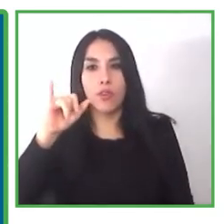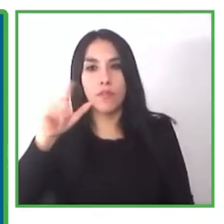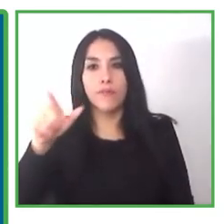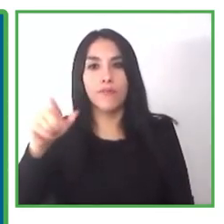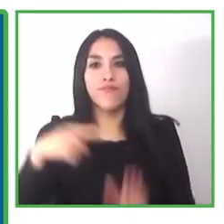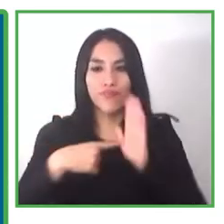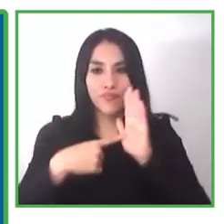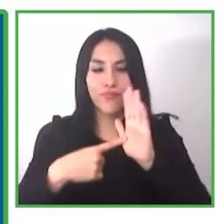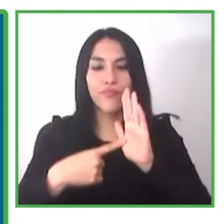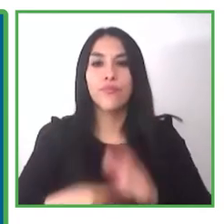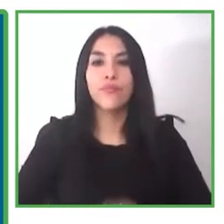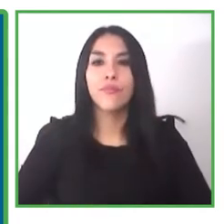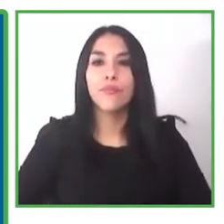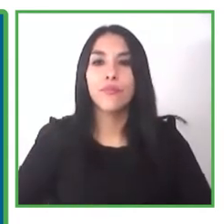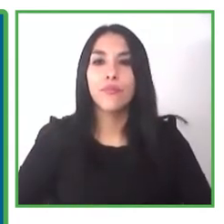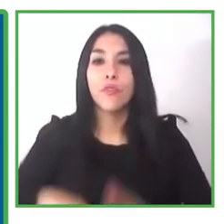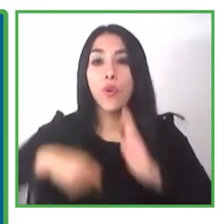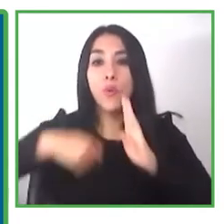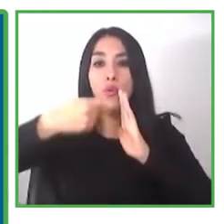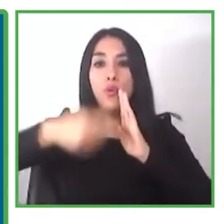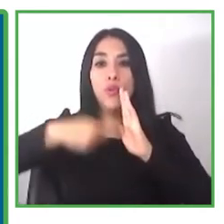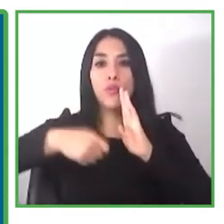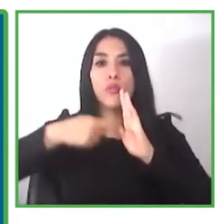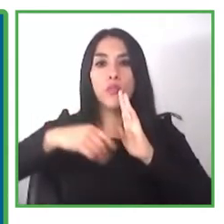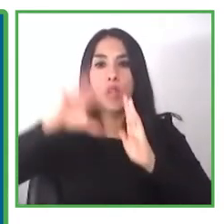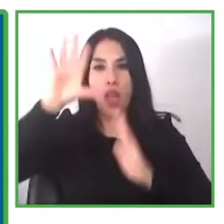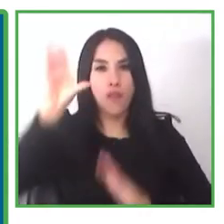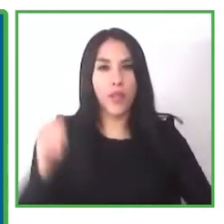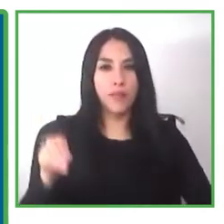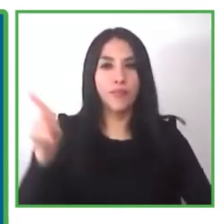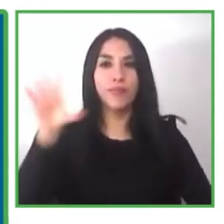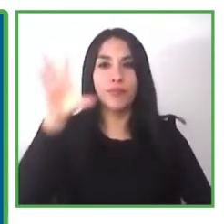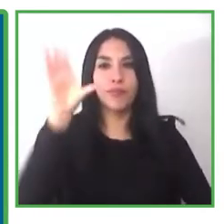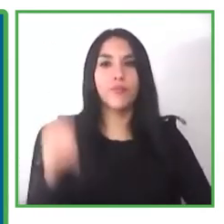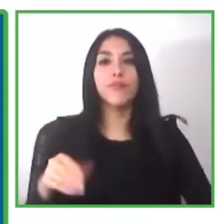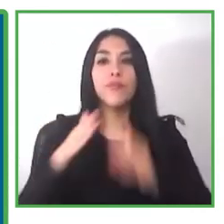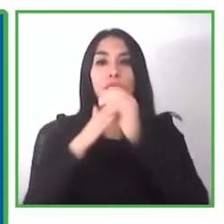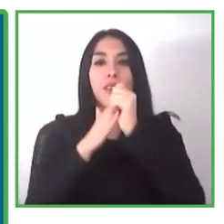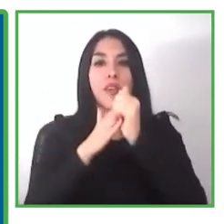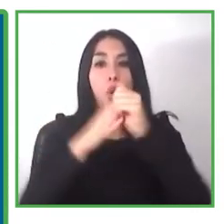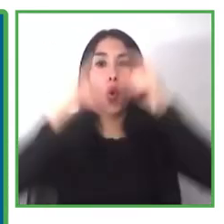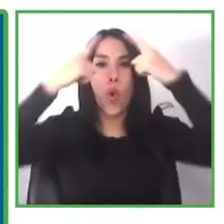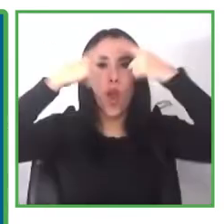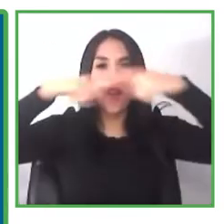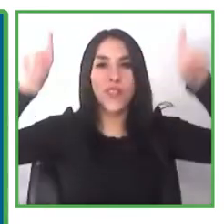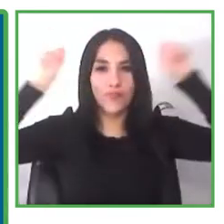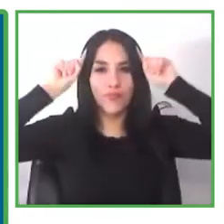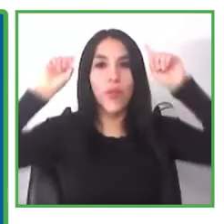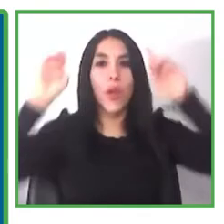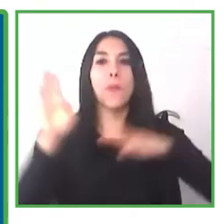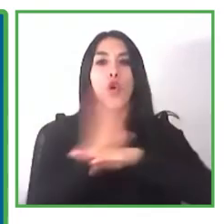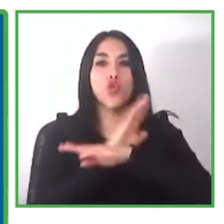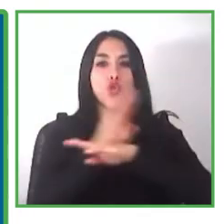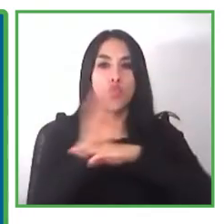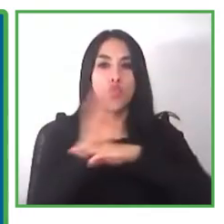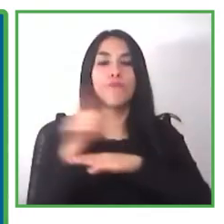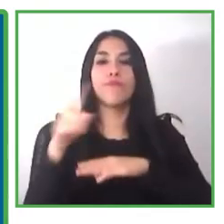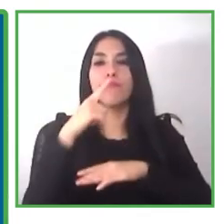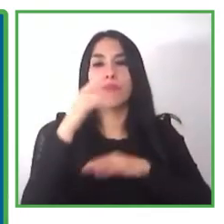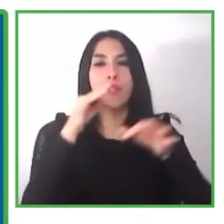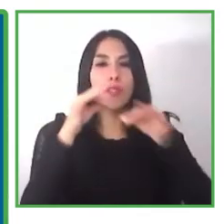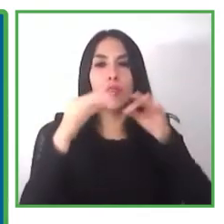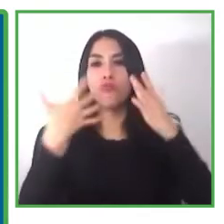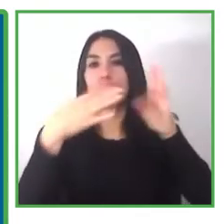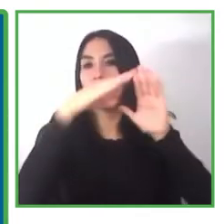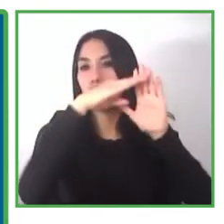africa he's the general manager of the company well he'll tell us in this presentation about